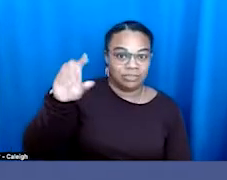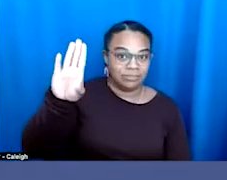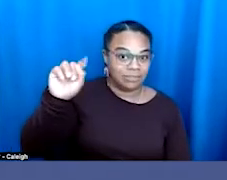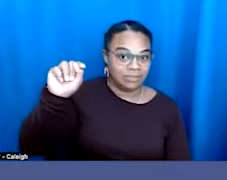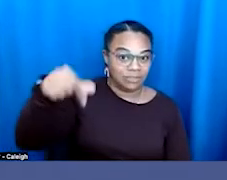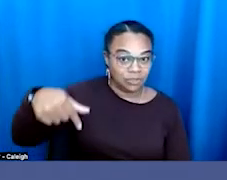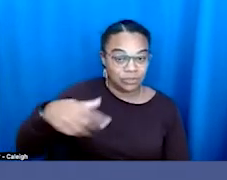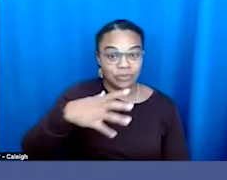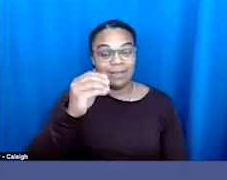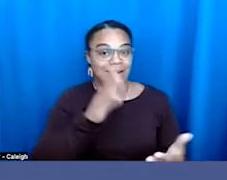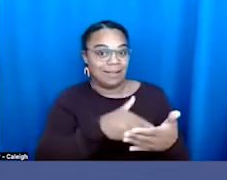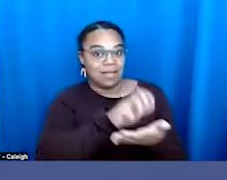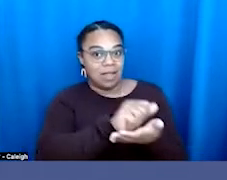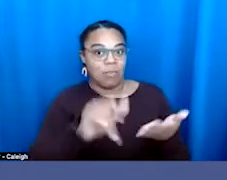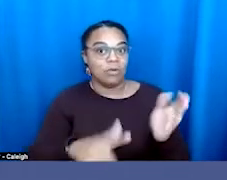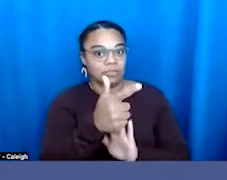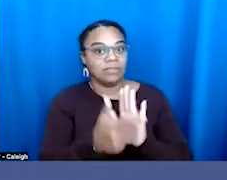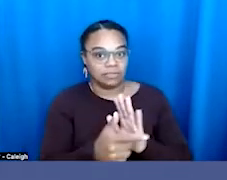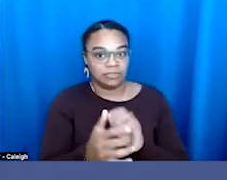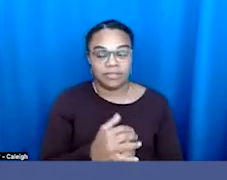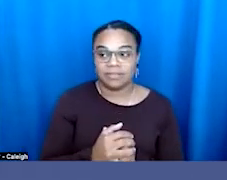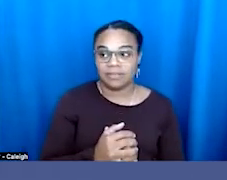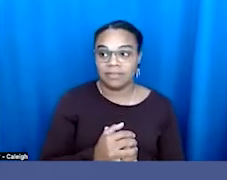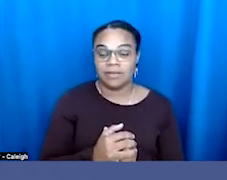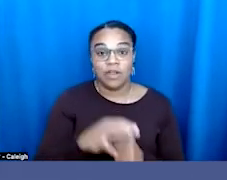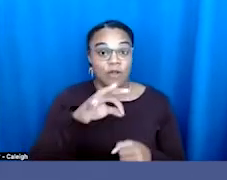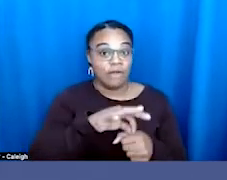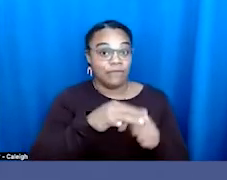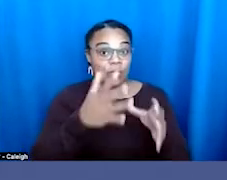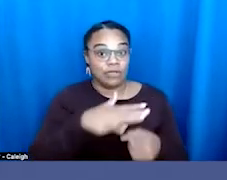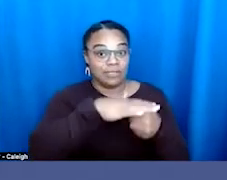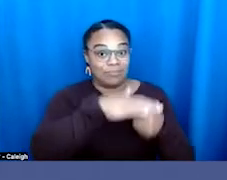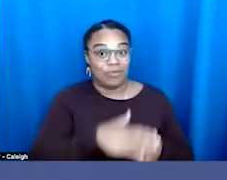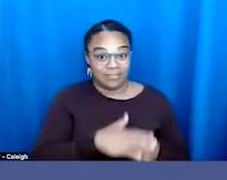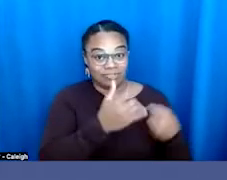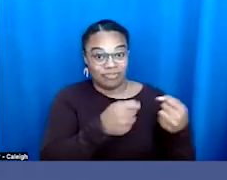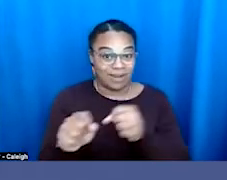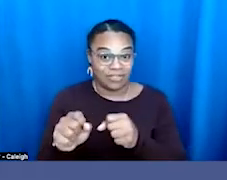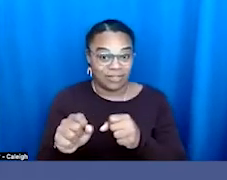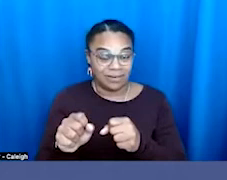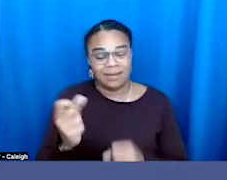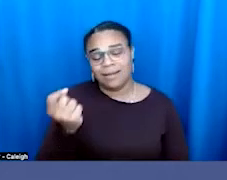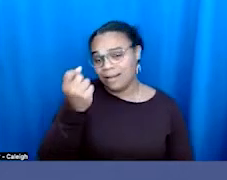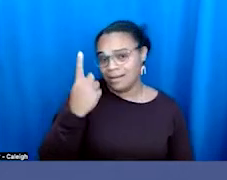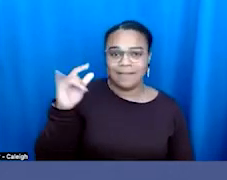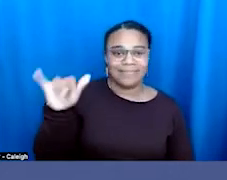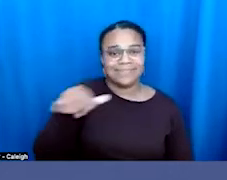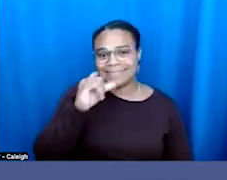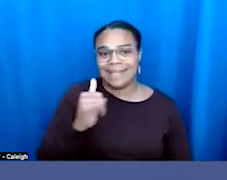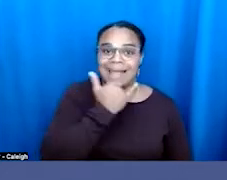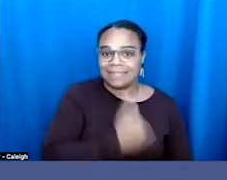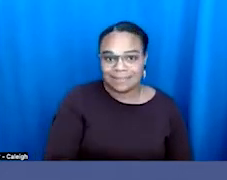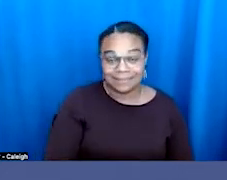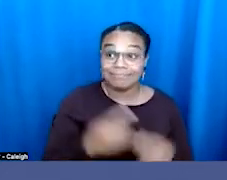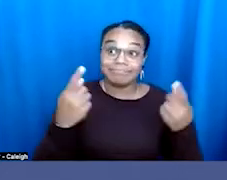voter suppression strategies. And it's not an accident. And you know, Florida is often